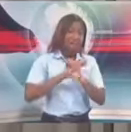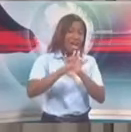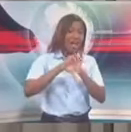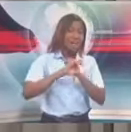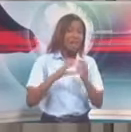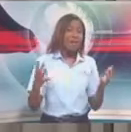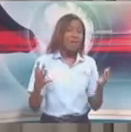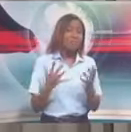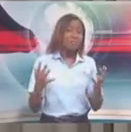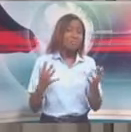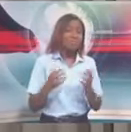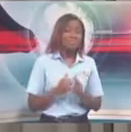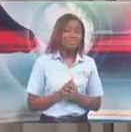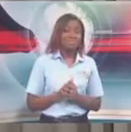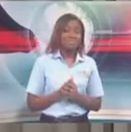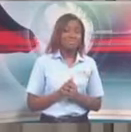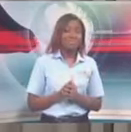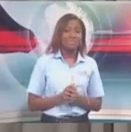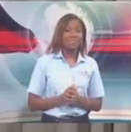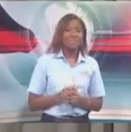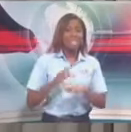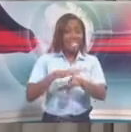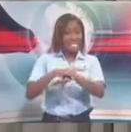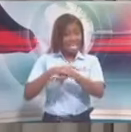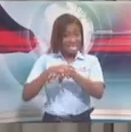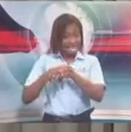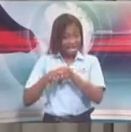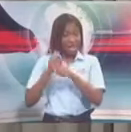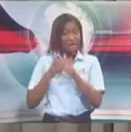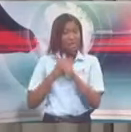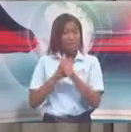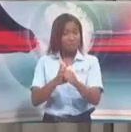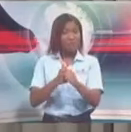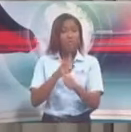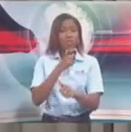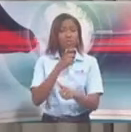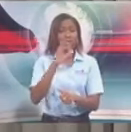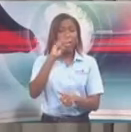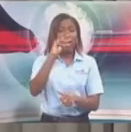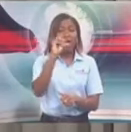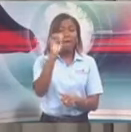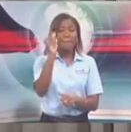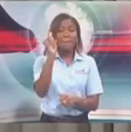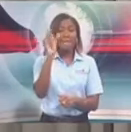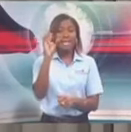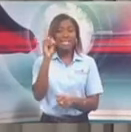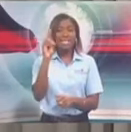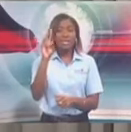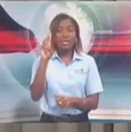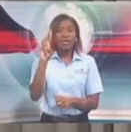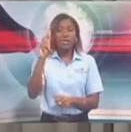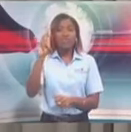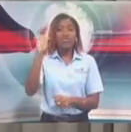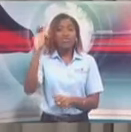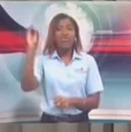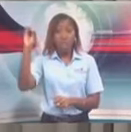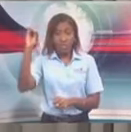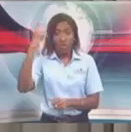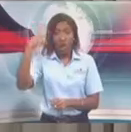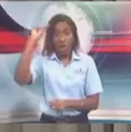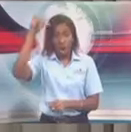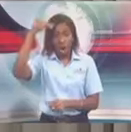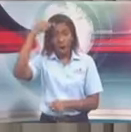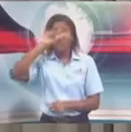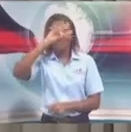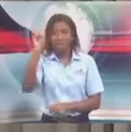Nations recognises the Maduro government. We have no horse in the race. So, in our continued recognition in accordance with